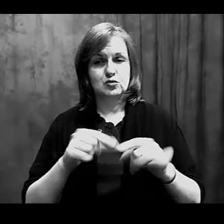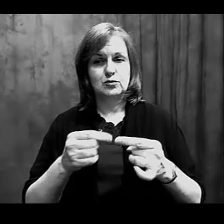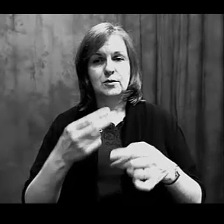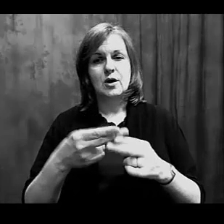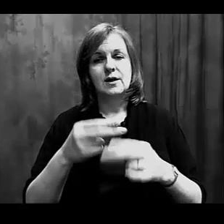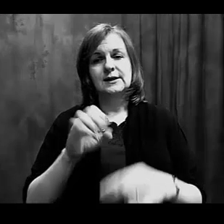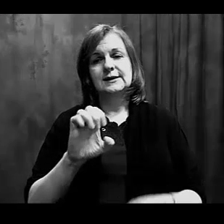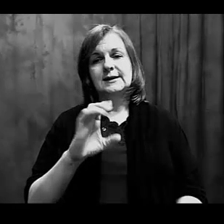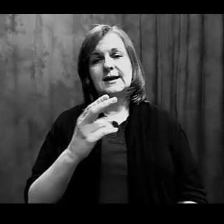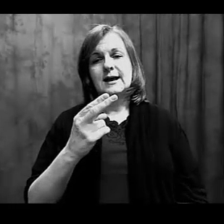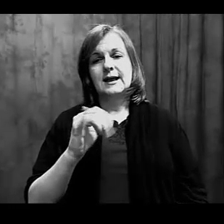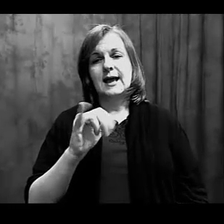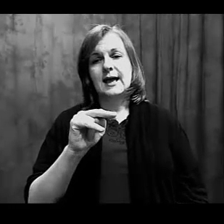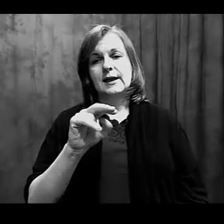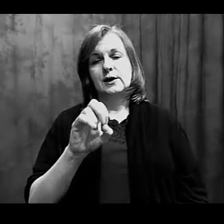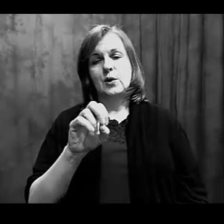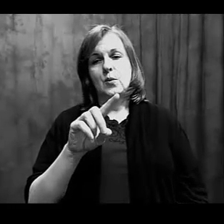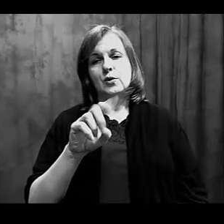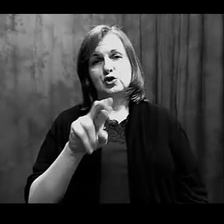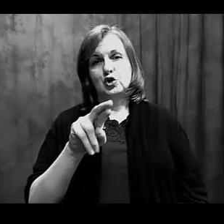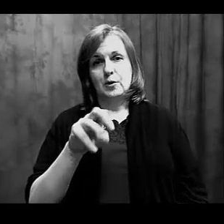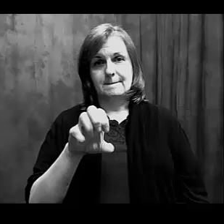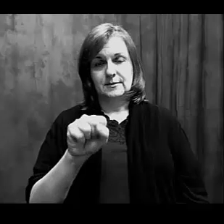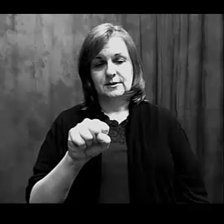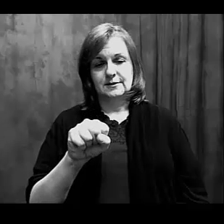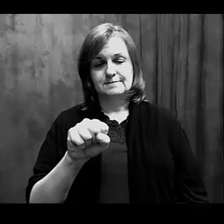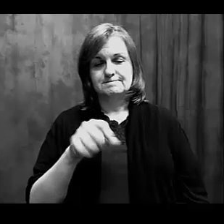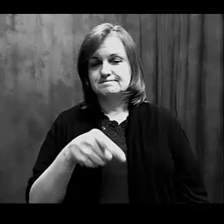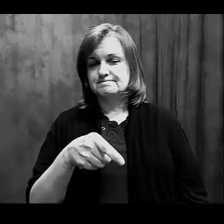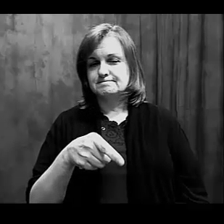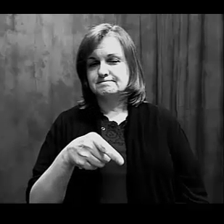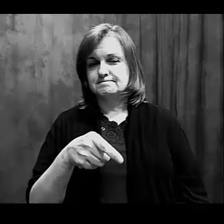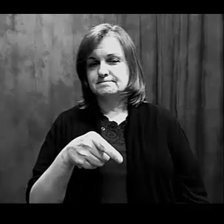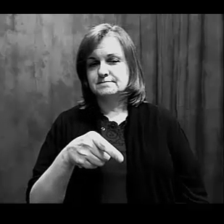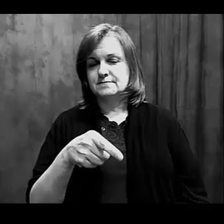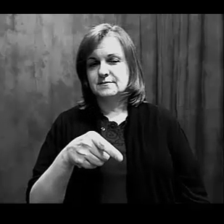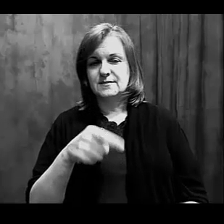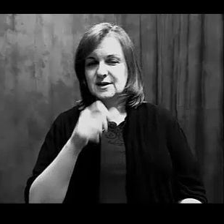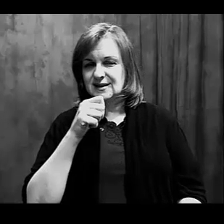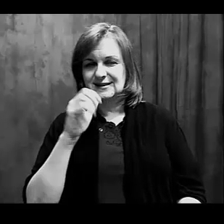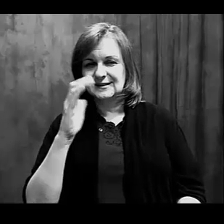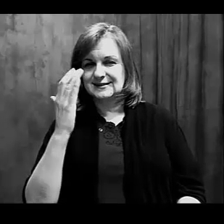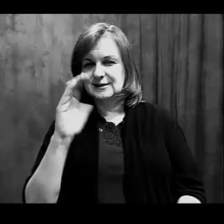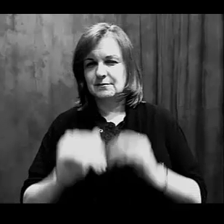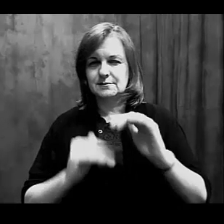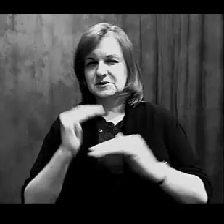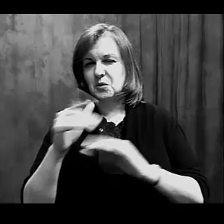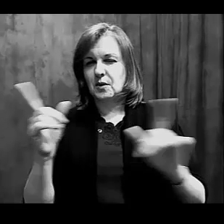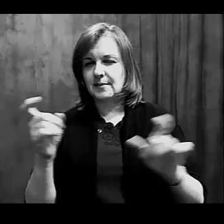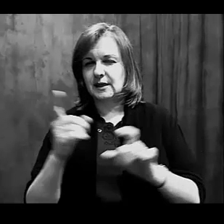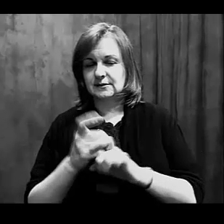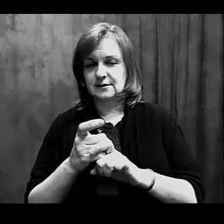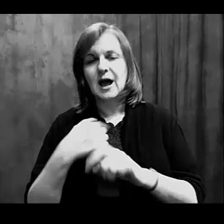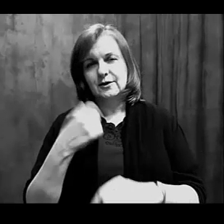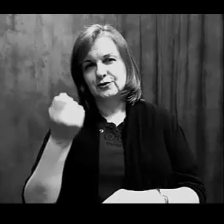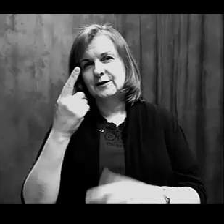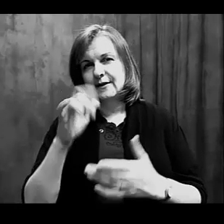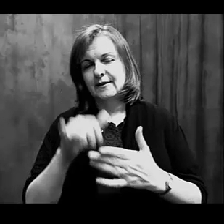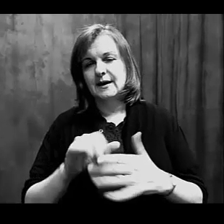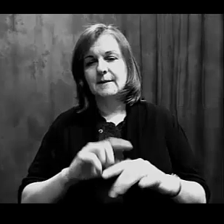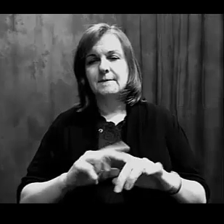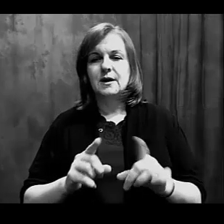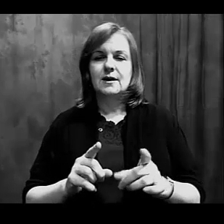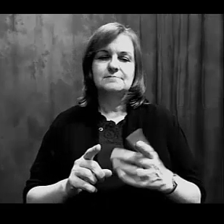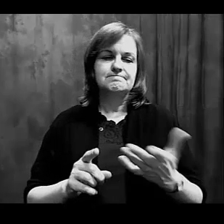this first group, the echinoderms, you are unlikely to see the level of complexity. I understand